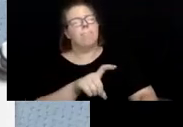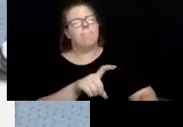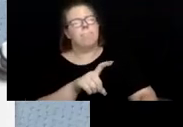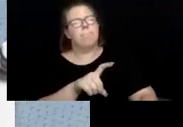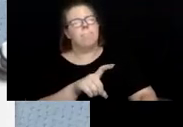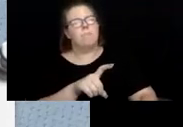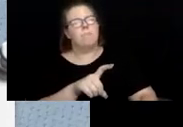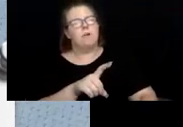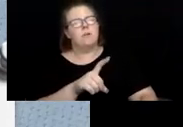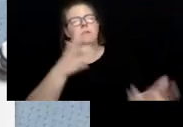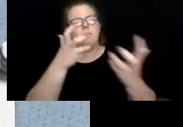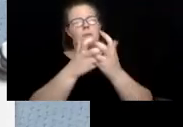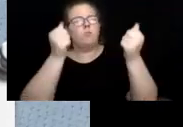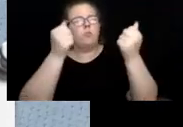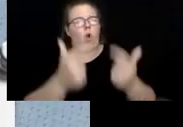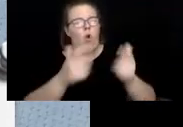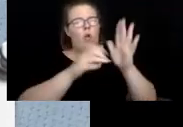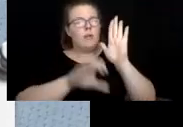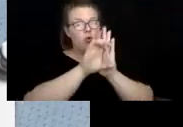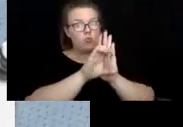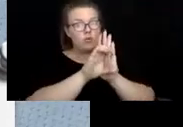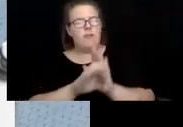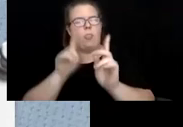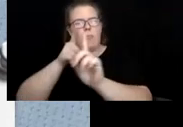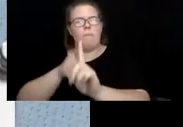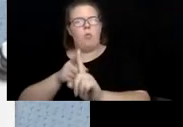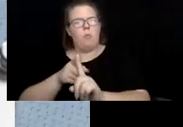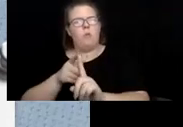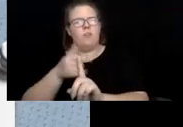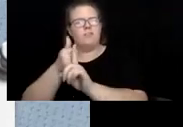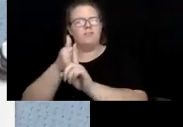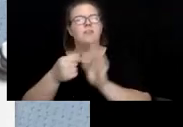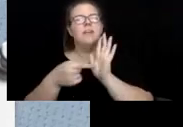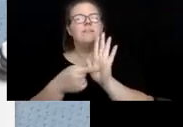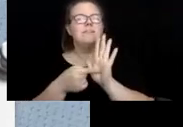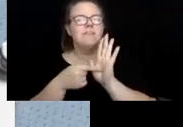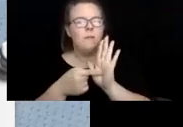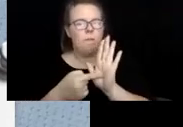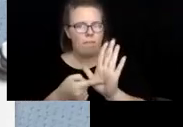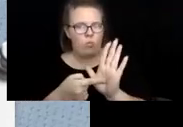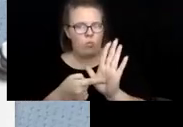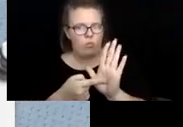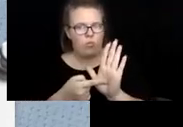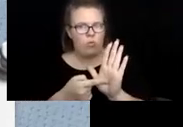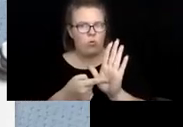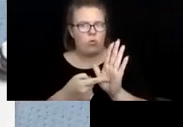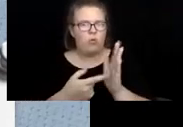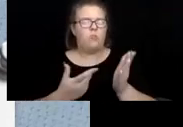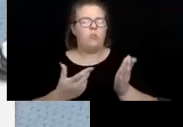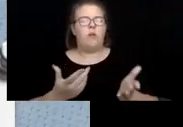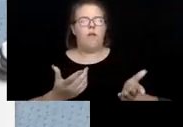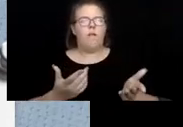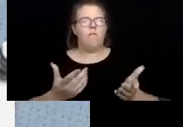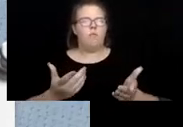of the characteristics. The bullet points are just examples of what that cat, what would be